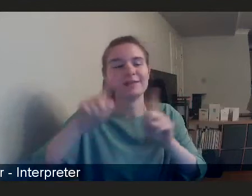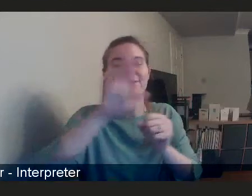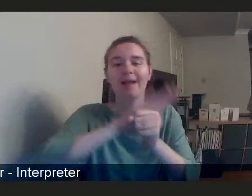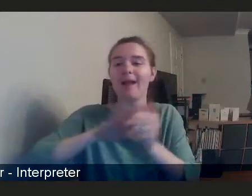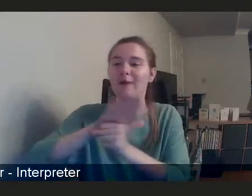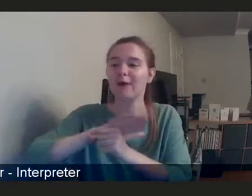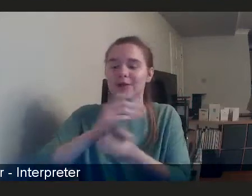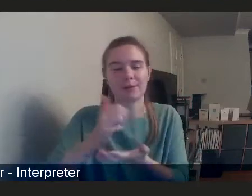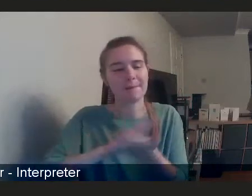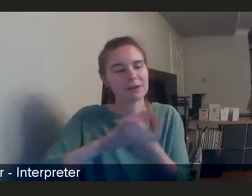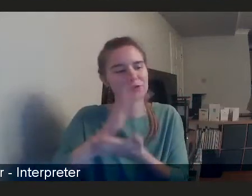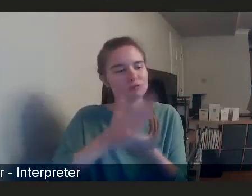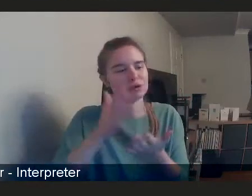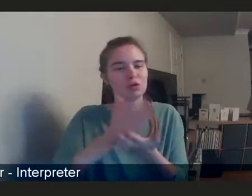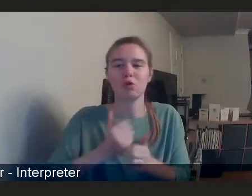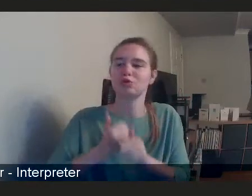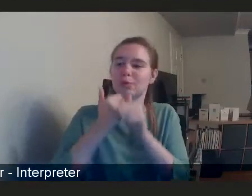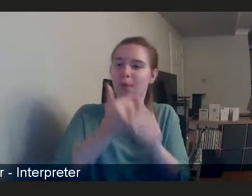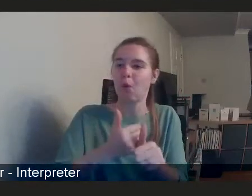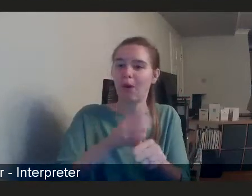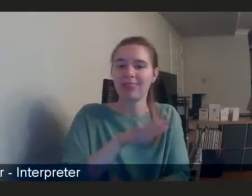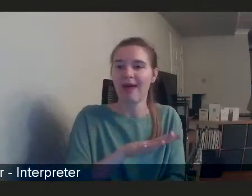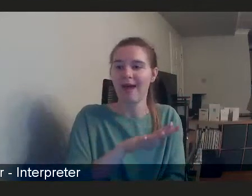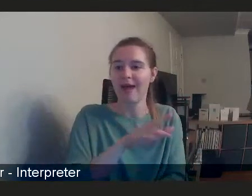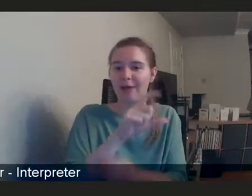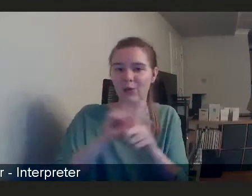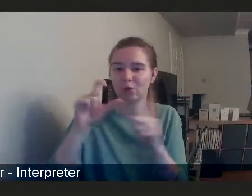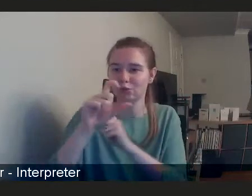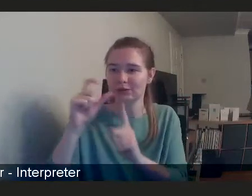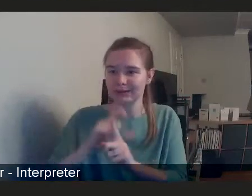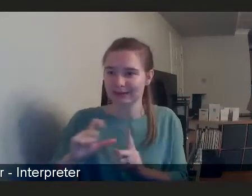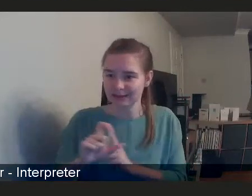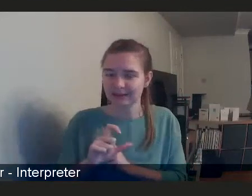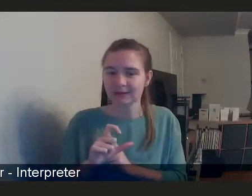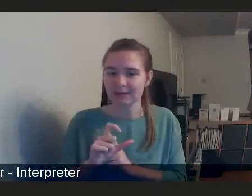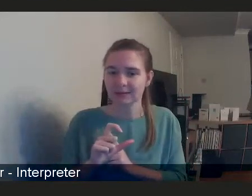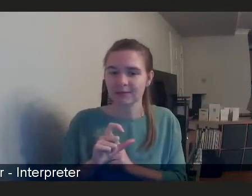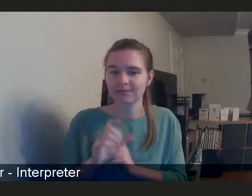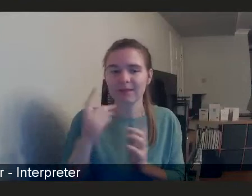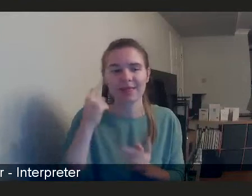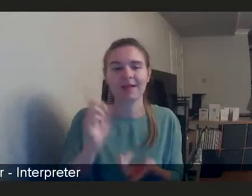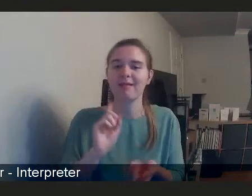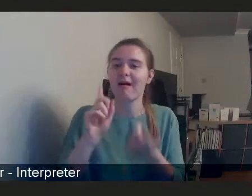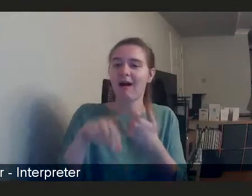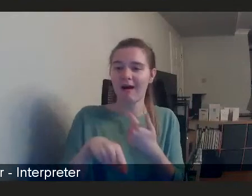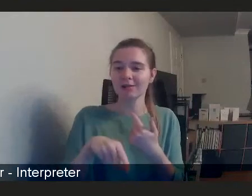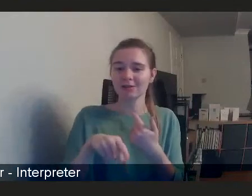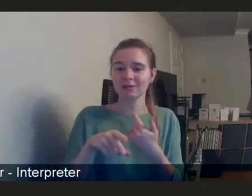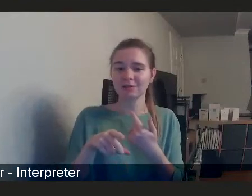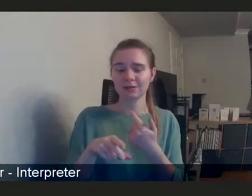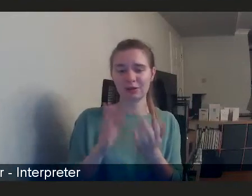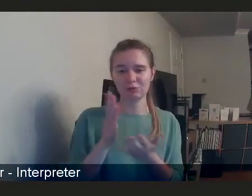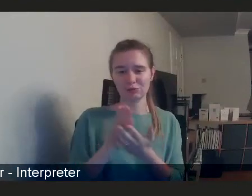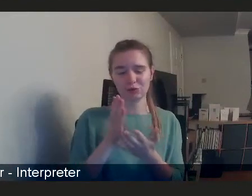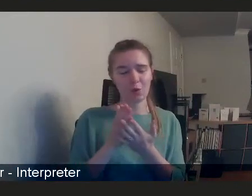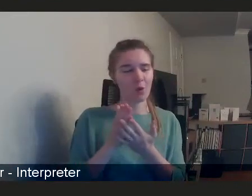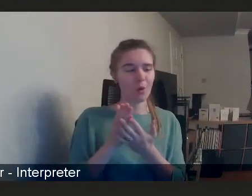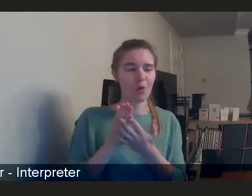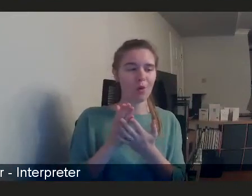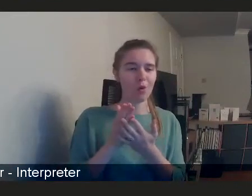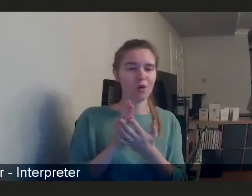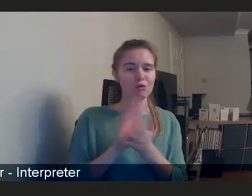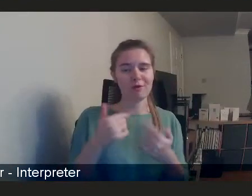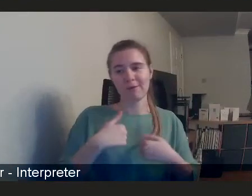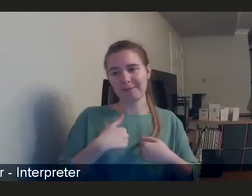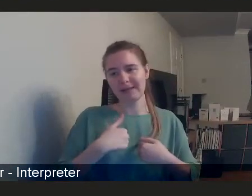that extra support. So I think the, the answers, I'm sure will, are not, you know, not for me